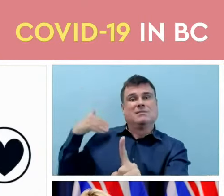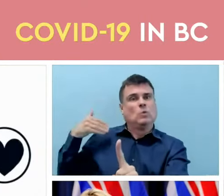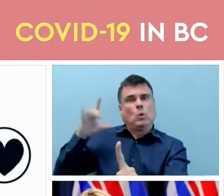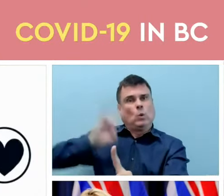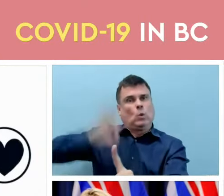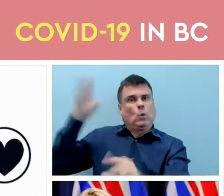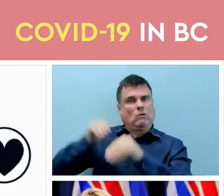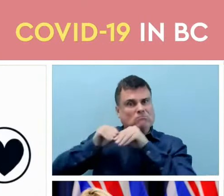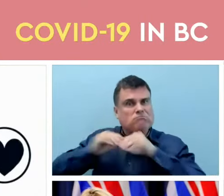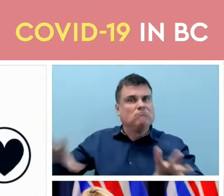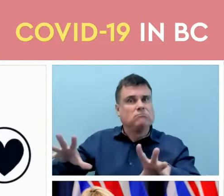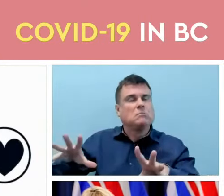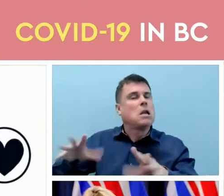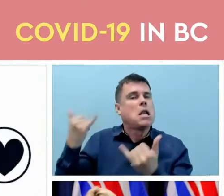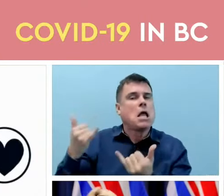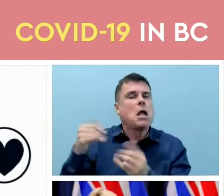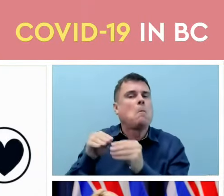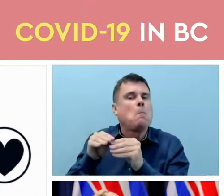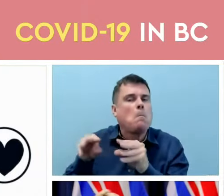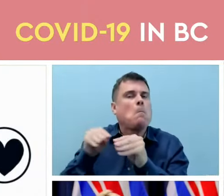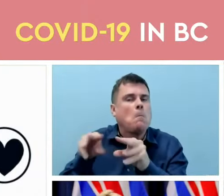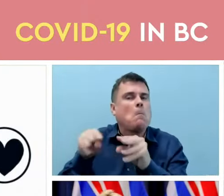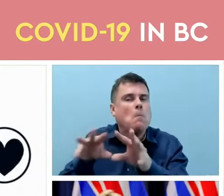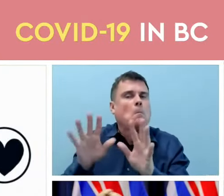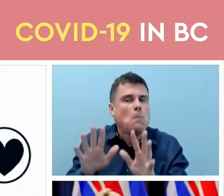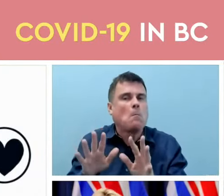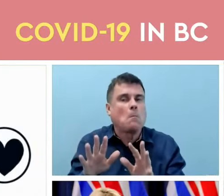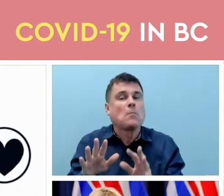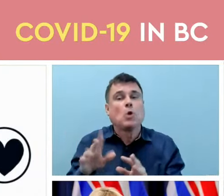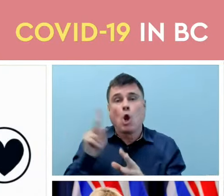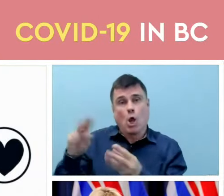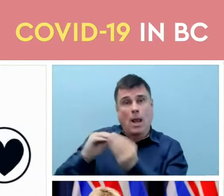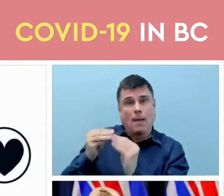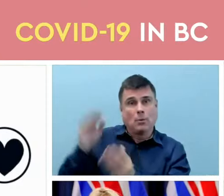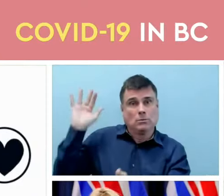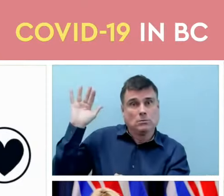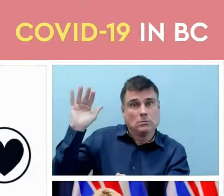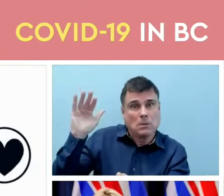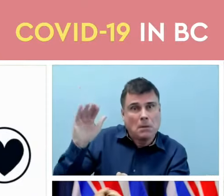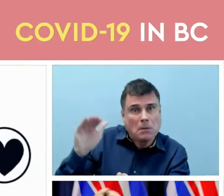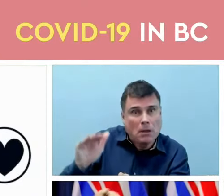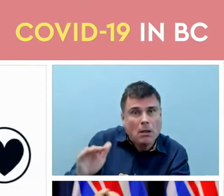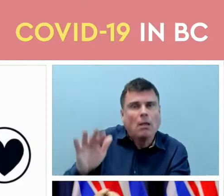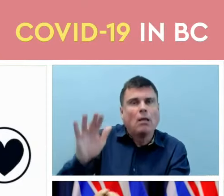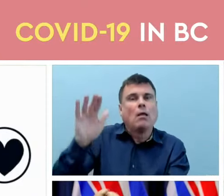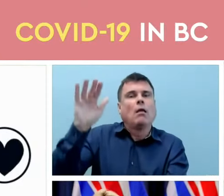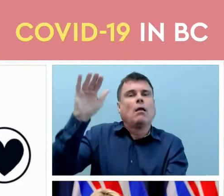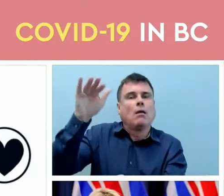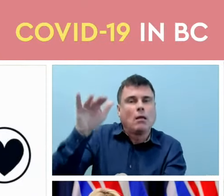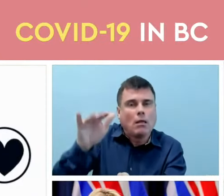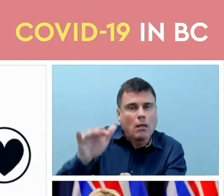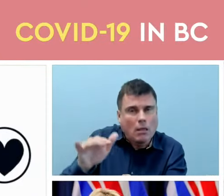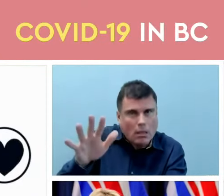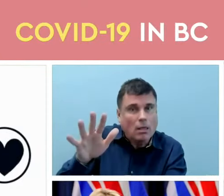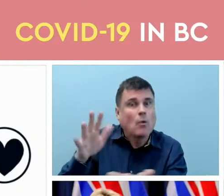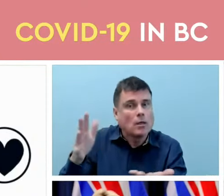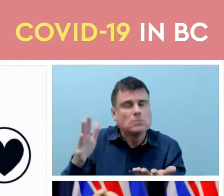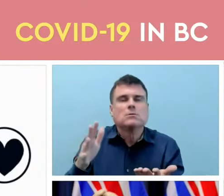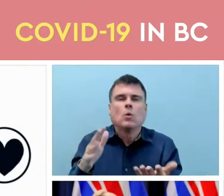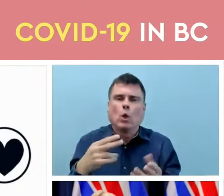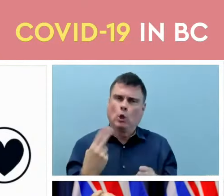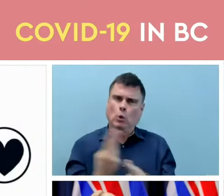know that that will wane over time. So we need to build these habits and these tools in that we have now into our